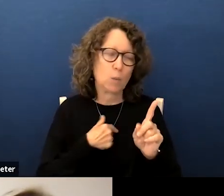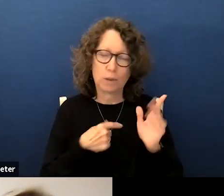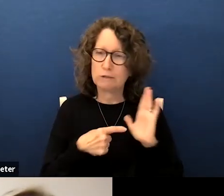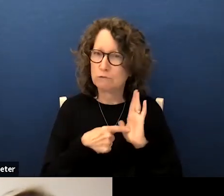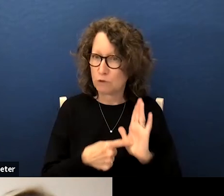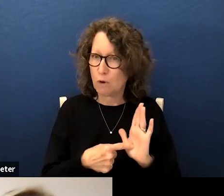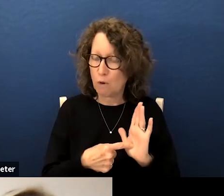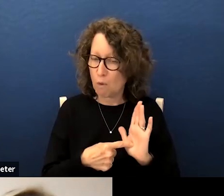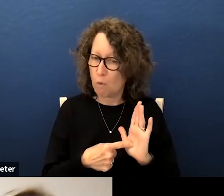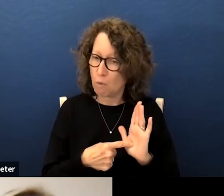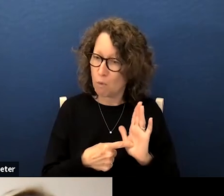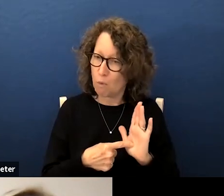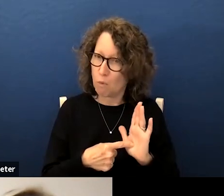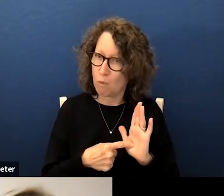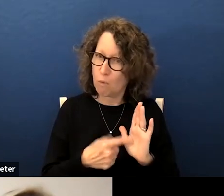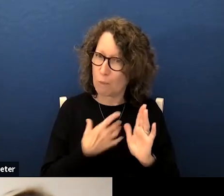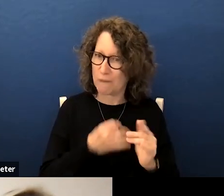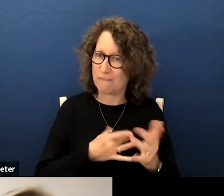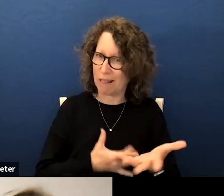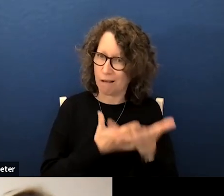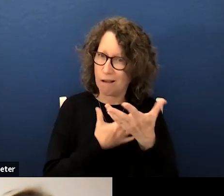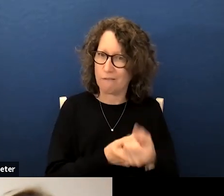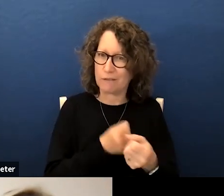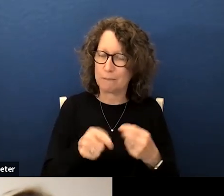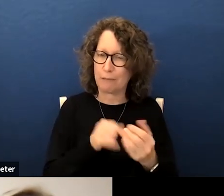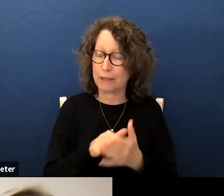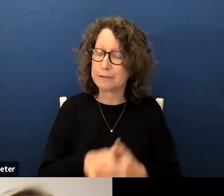confident about that